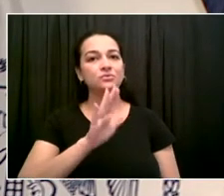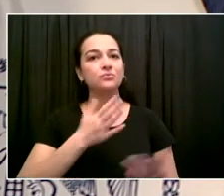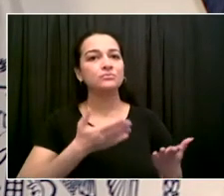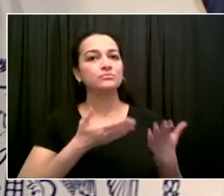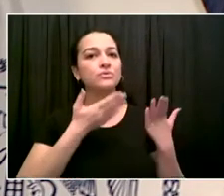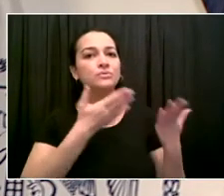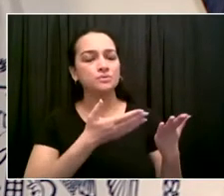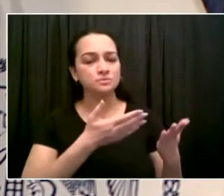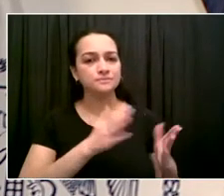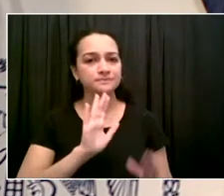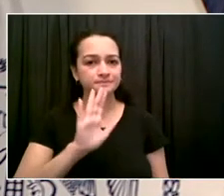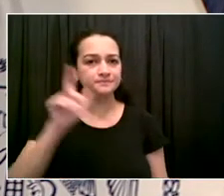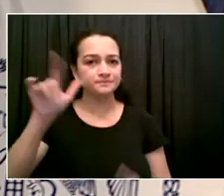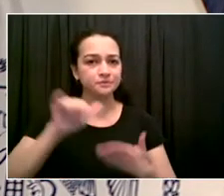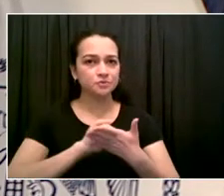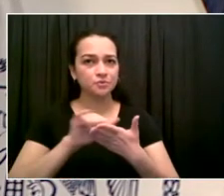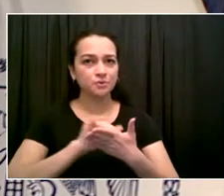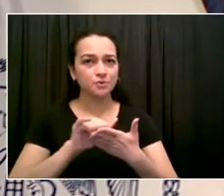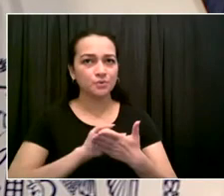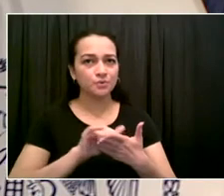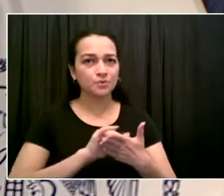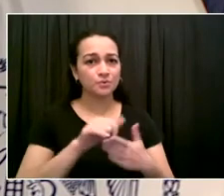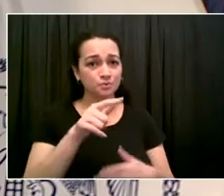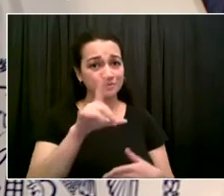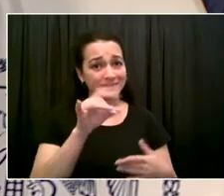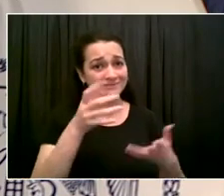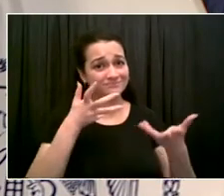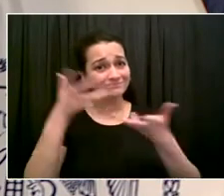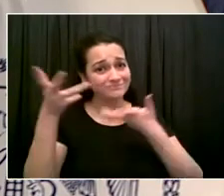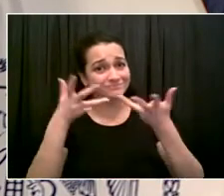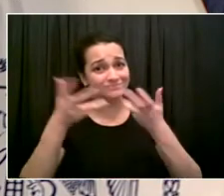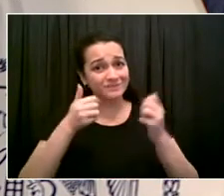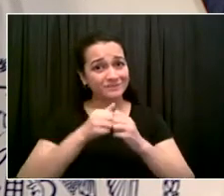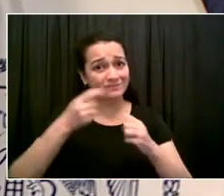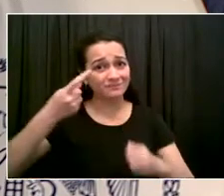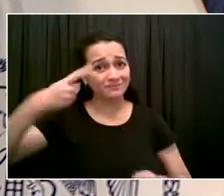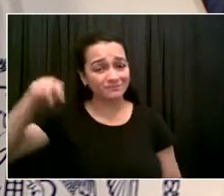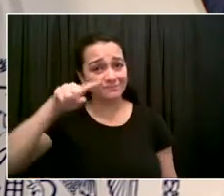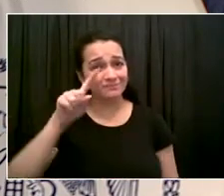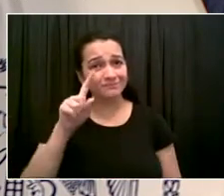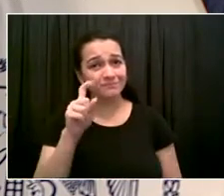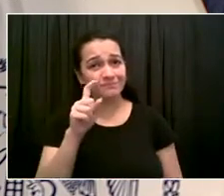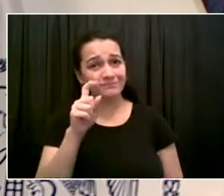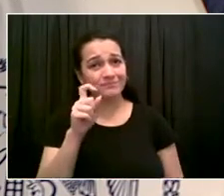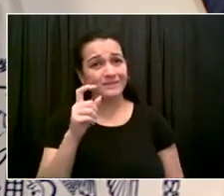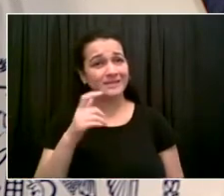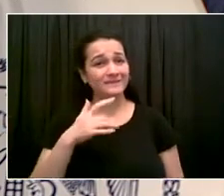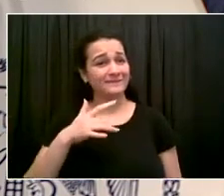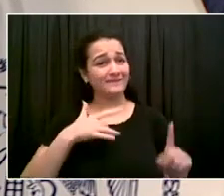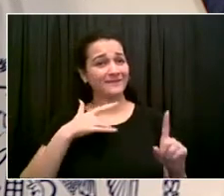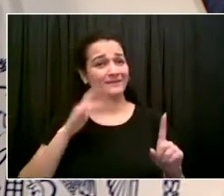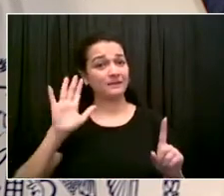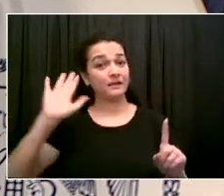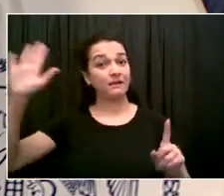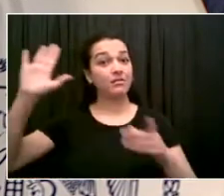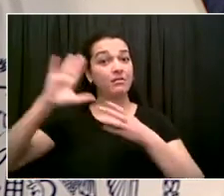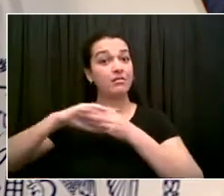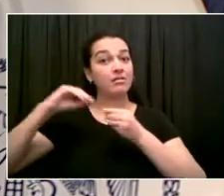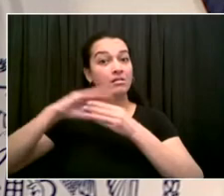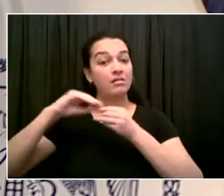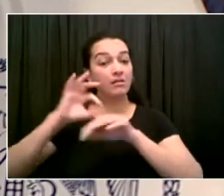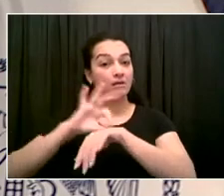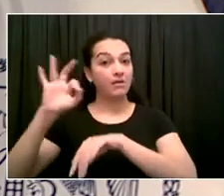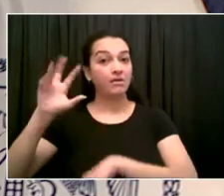this morning before you made it. He seemed to preempt you by having his 930 press conference before you and putting out this